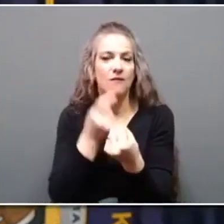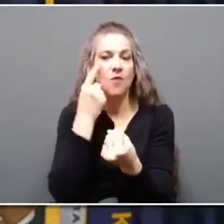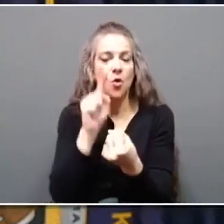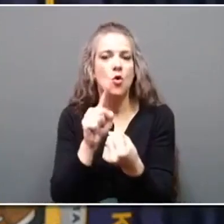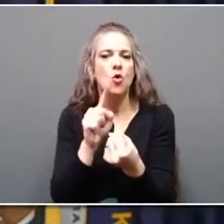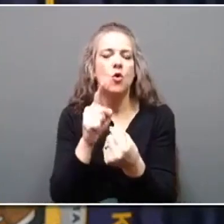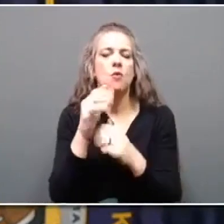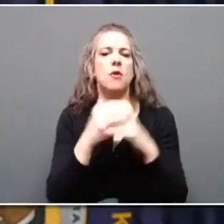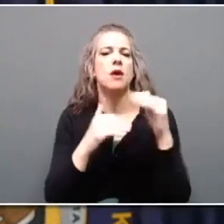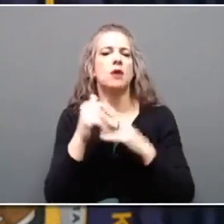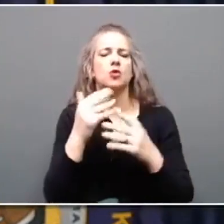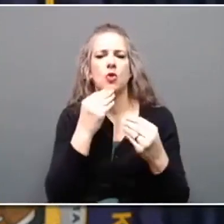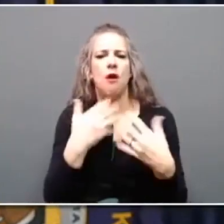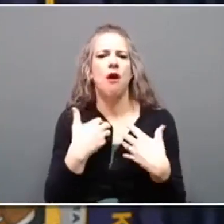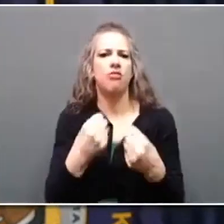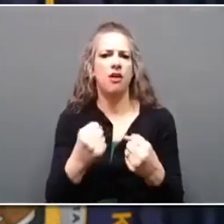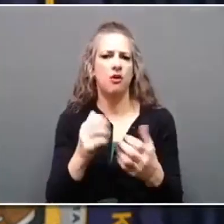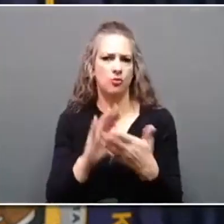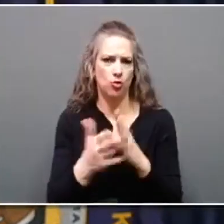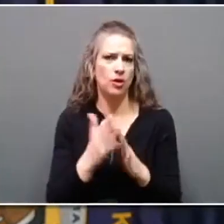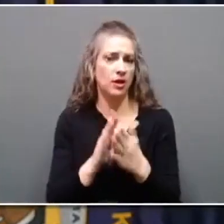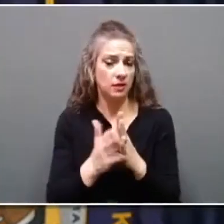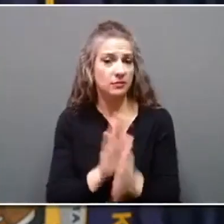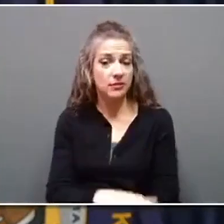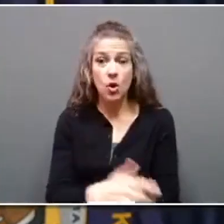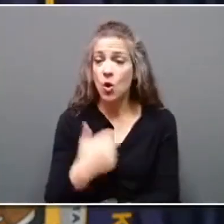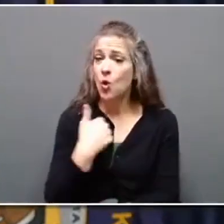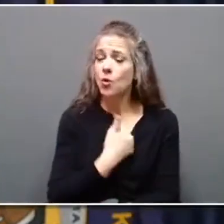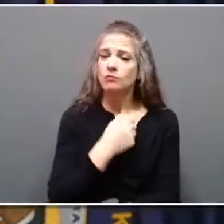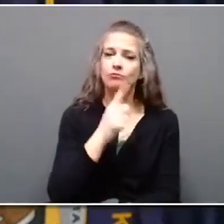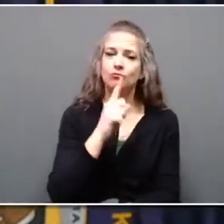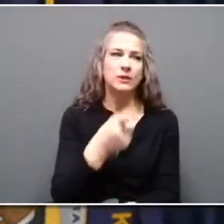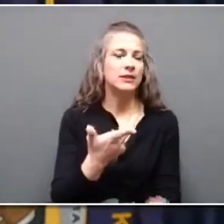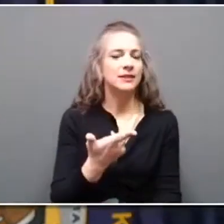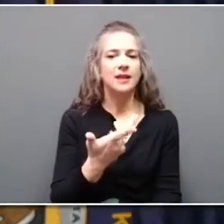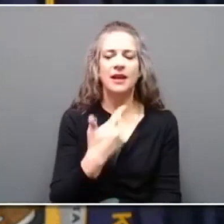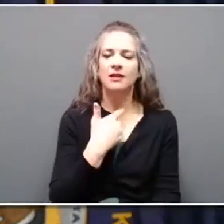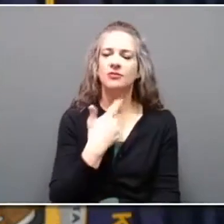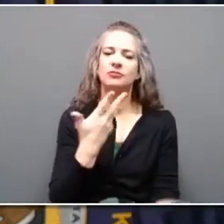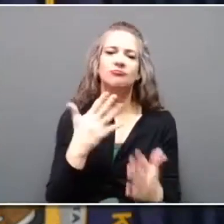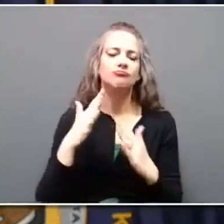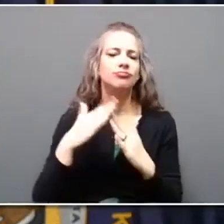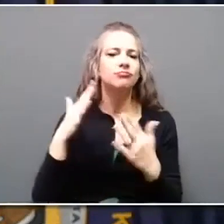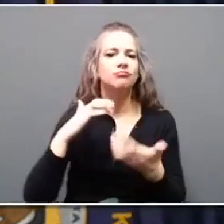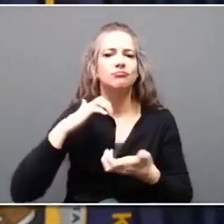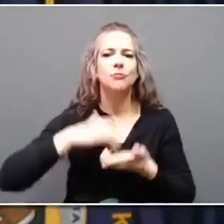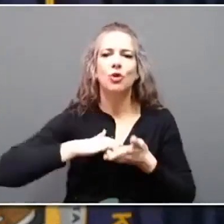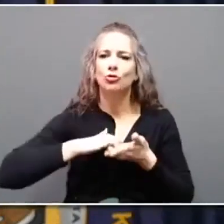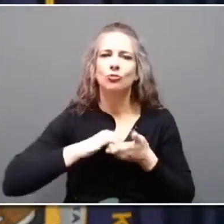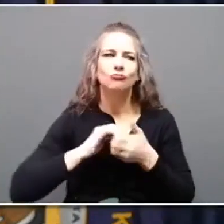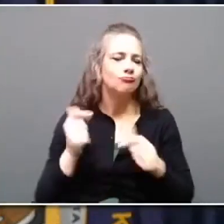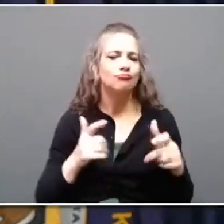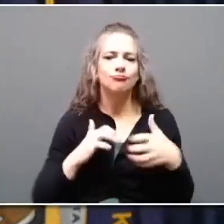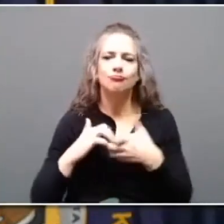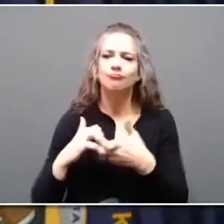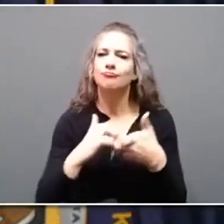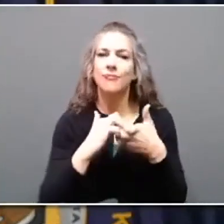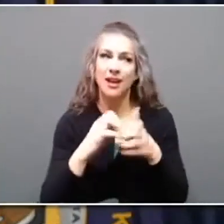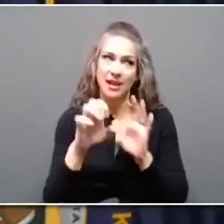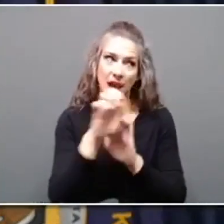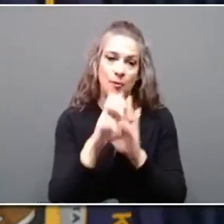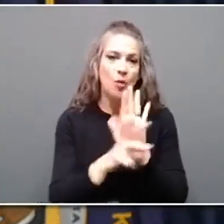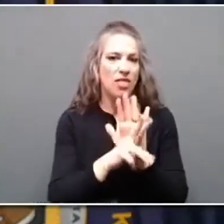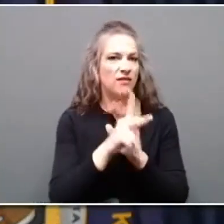And I just want to say we really could not have a better partner in all this work than the Commonwealth of Kentucky.